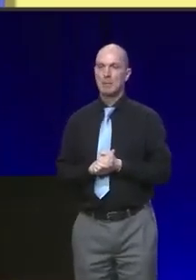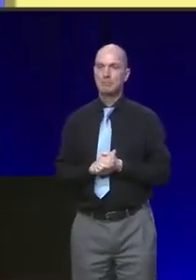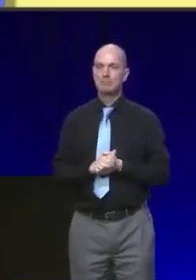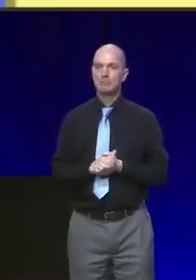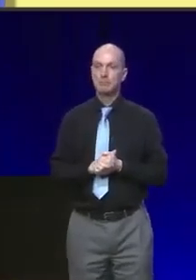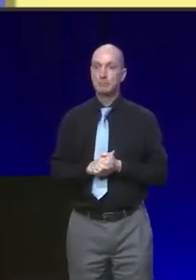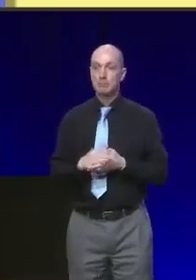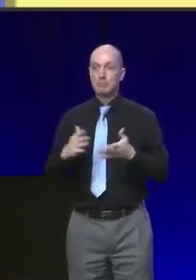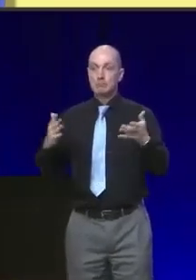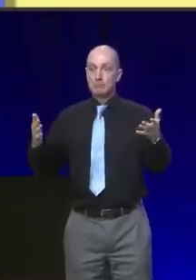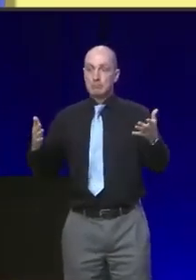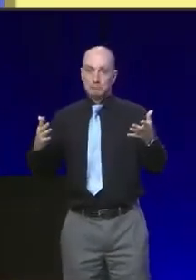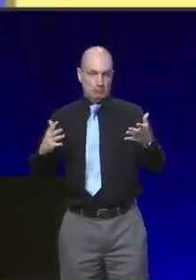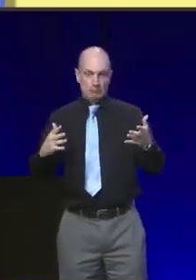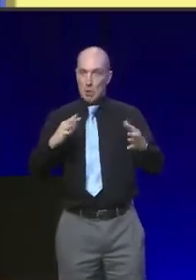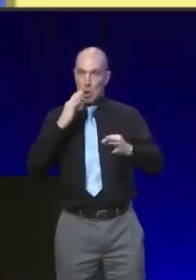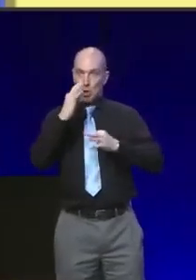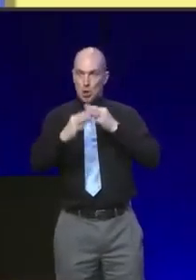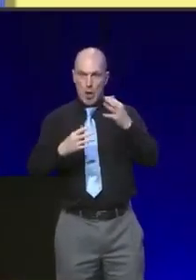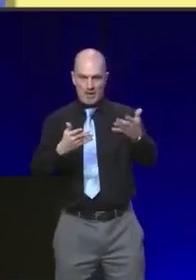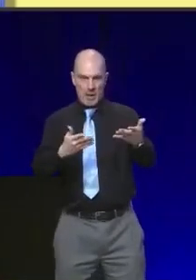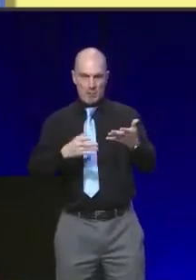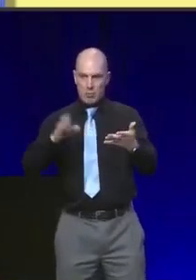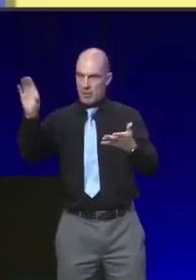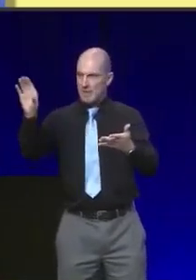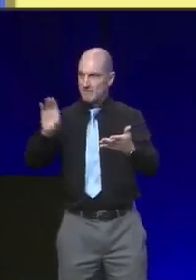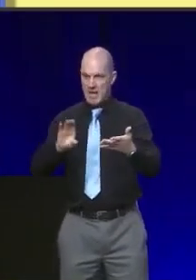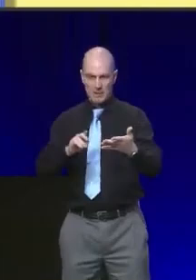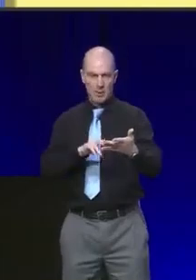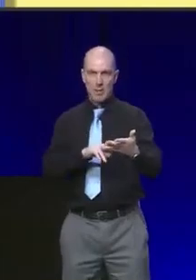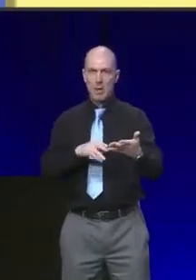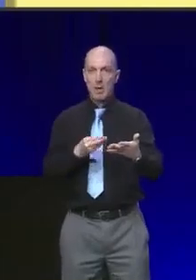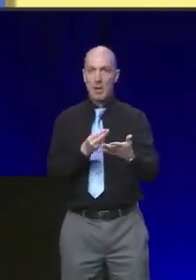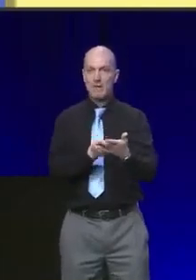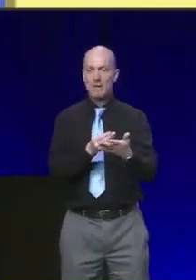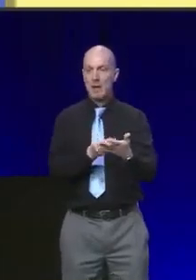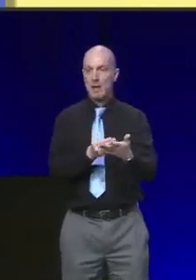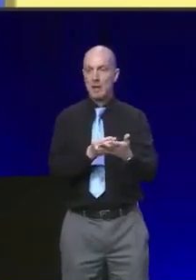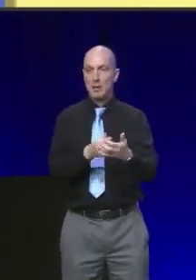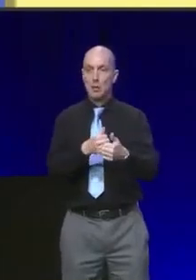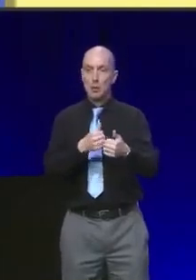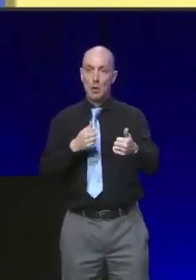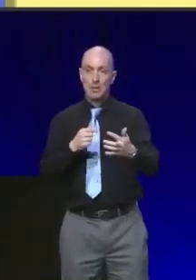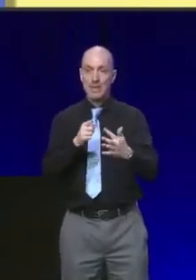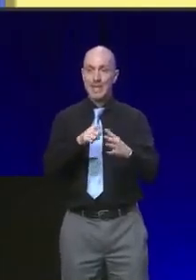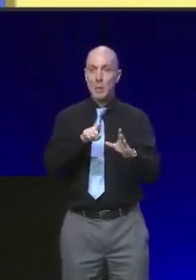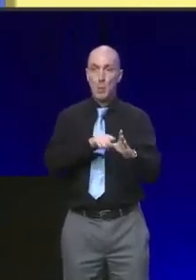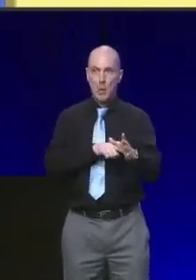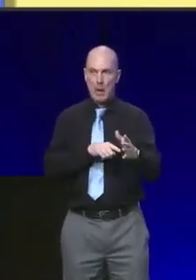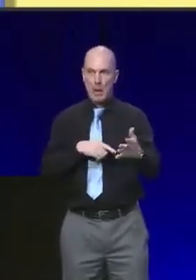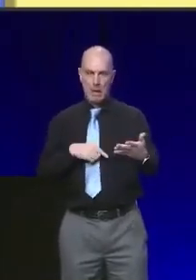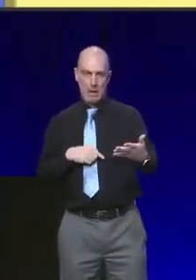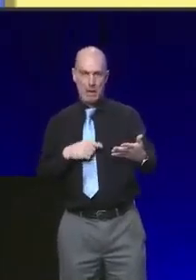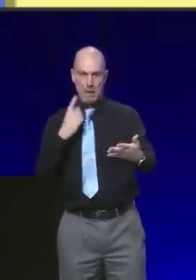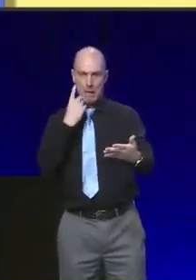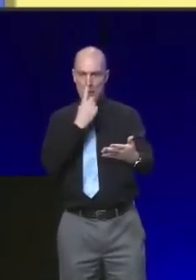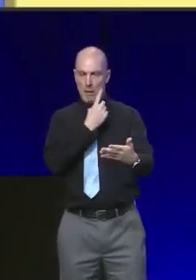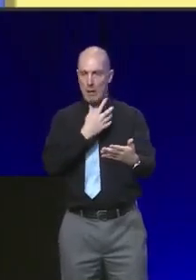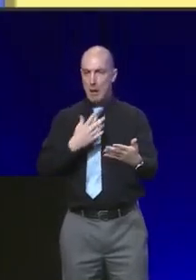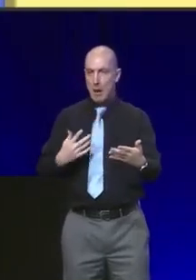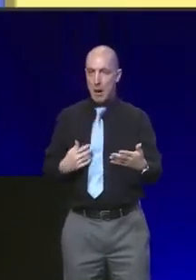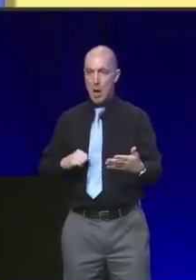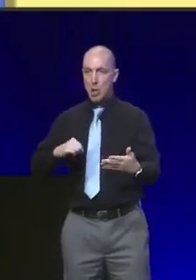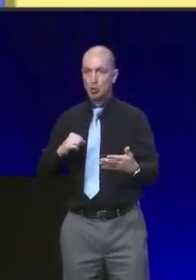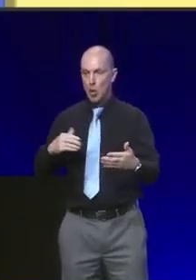The latest survey on inward investment from the financial services firm EY said this recently. Scotland outpaced